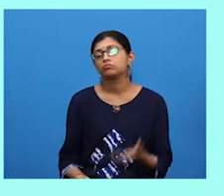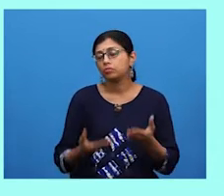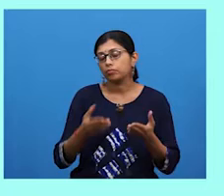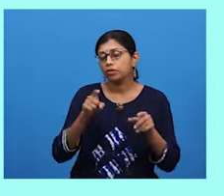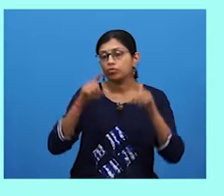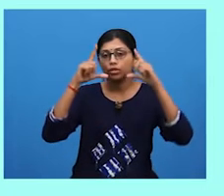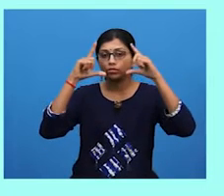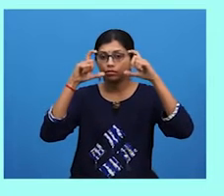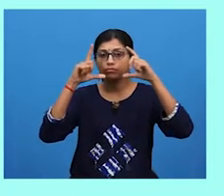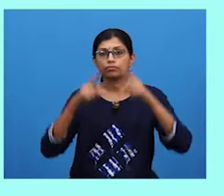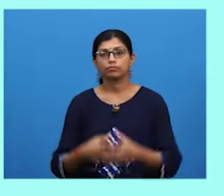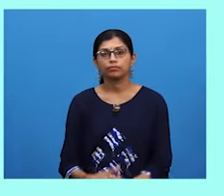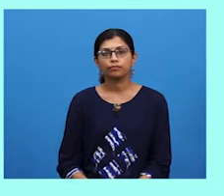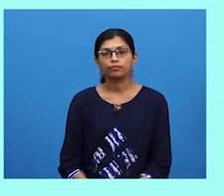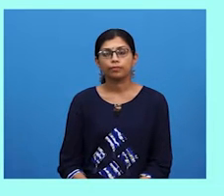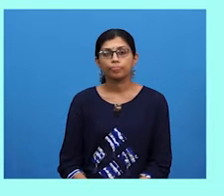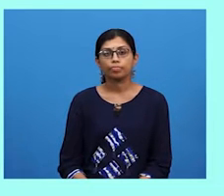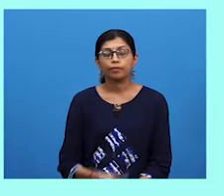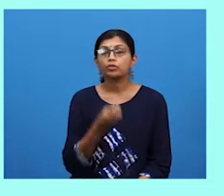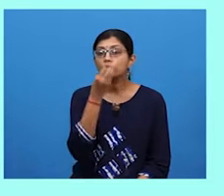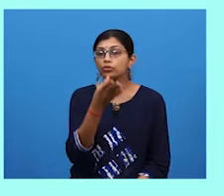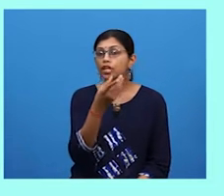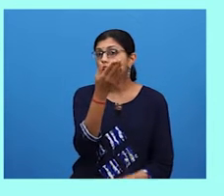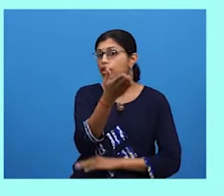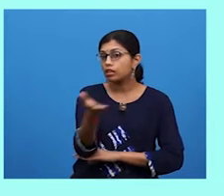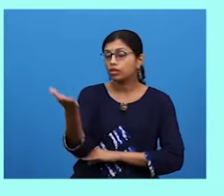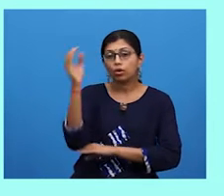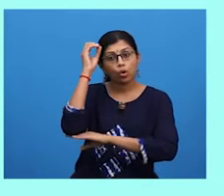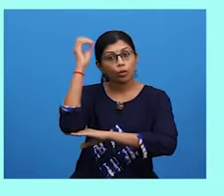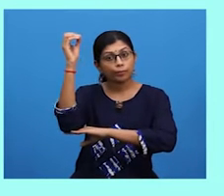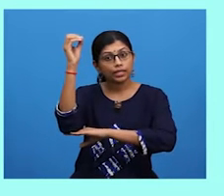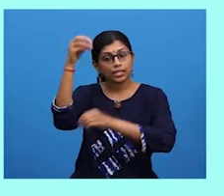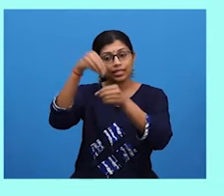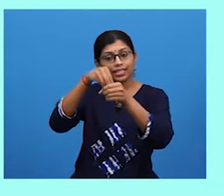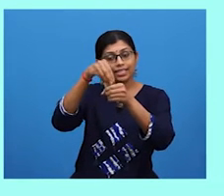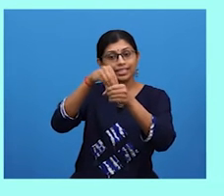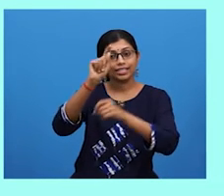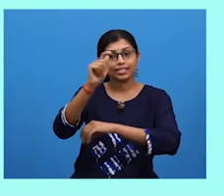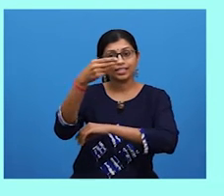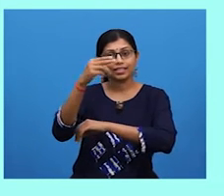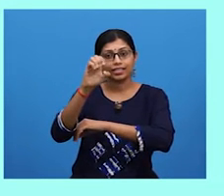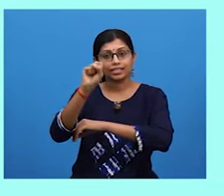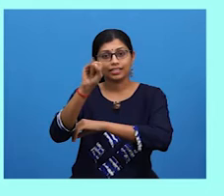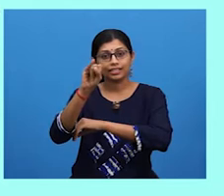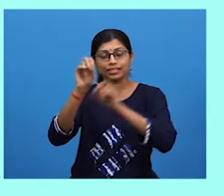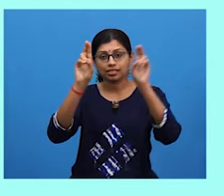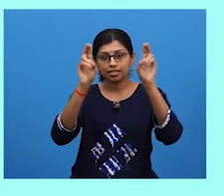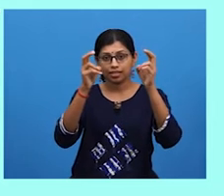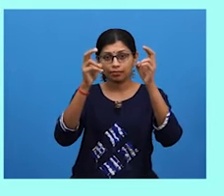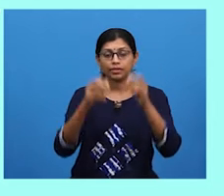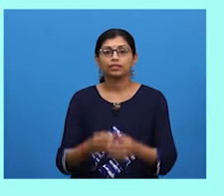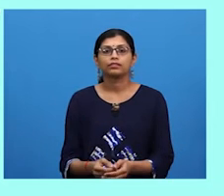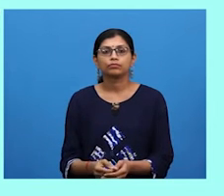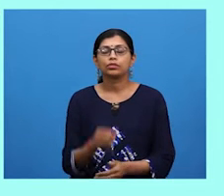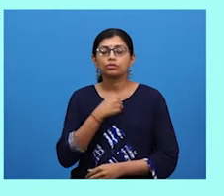Make sure you state your opinion clearly in your thesis statement. List